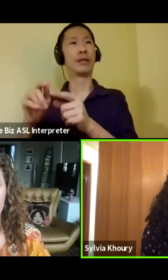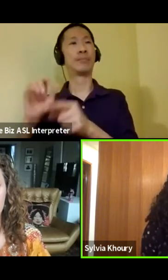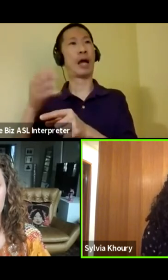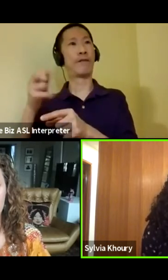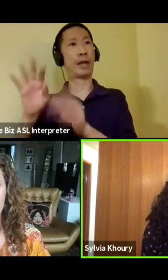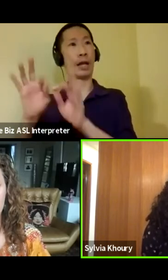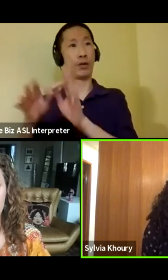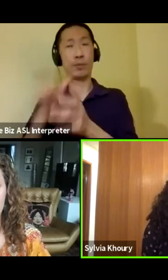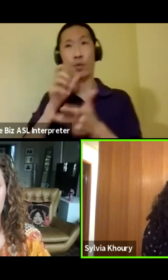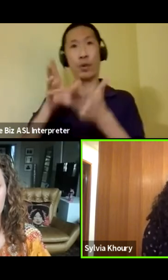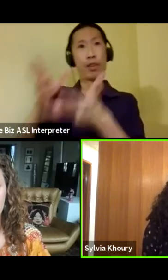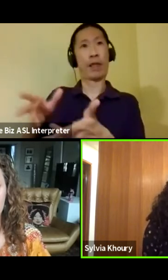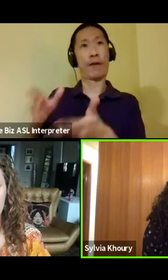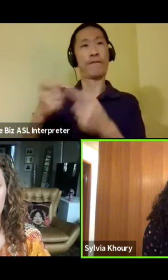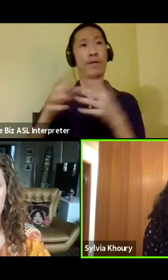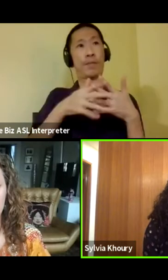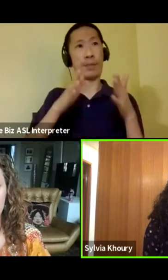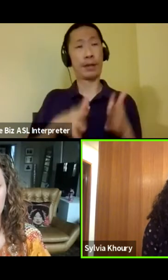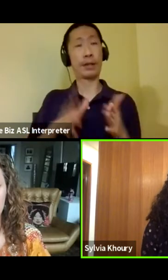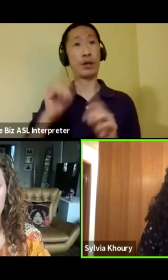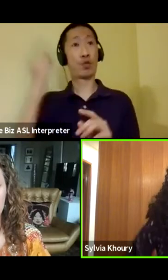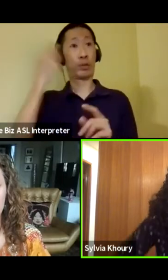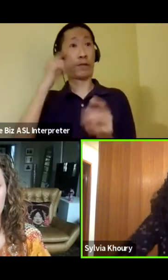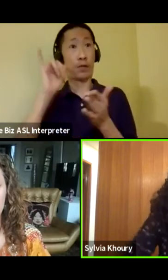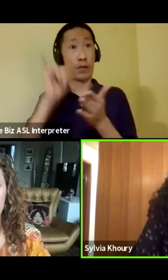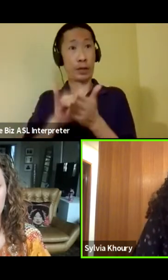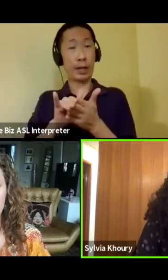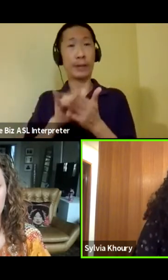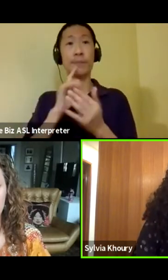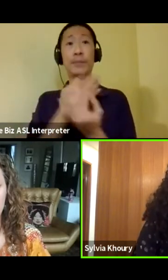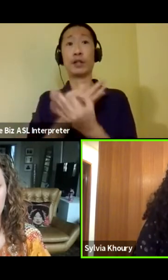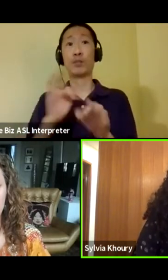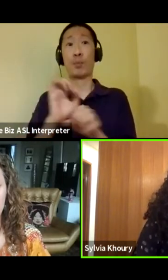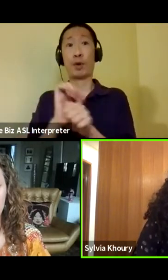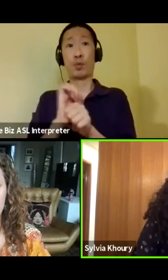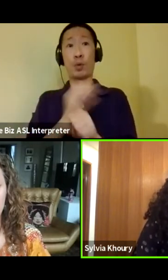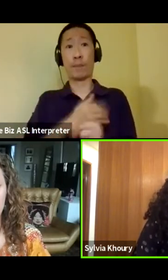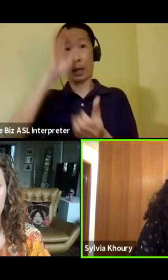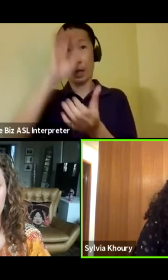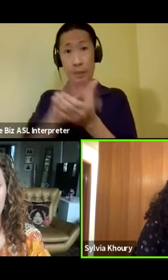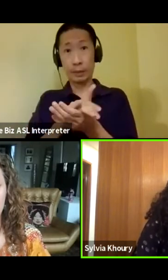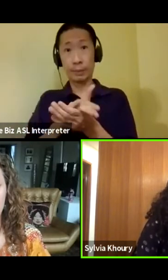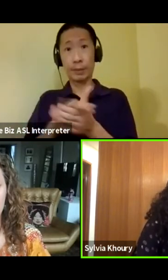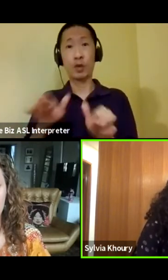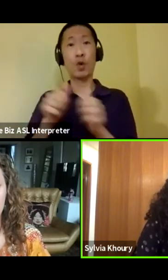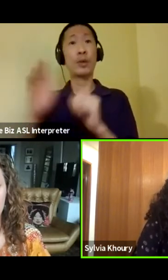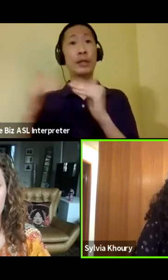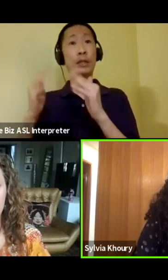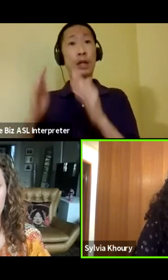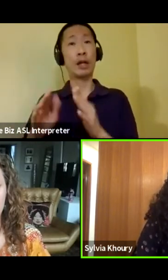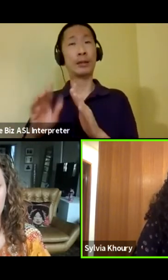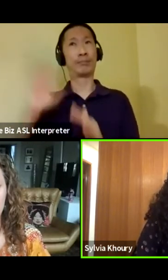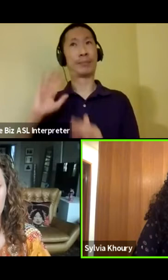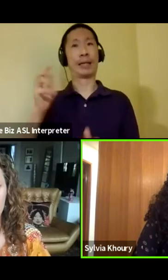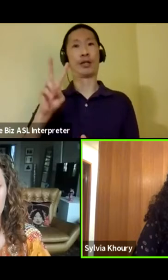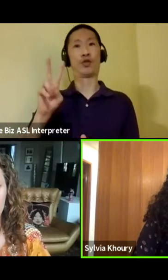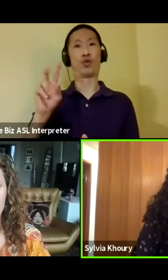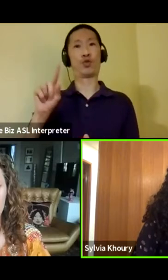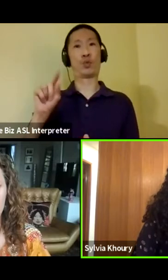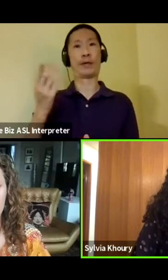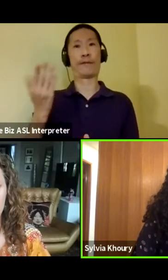to uh um working reach out to america uh interest of american of uh from indian students who be to the university who'd be for a